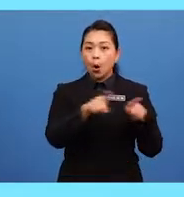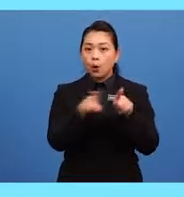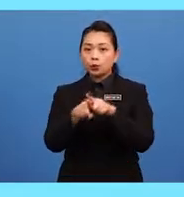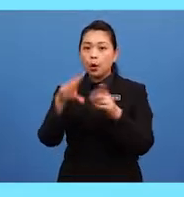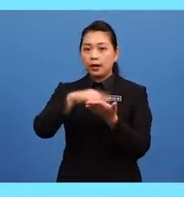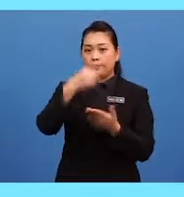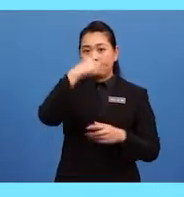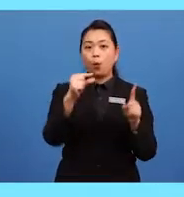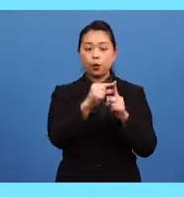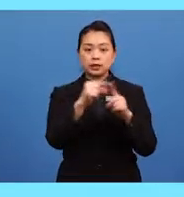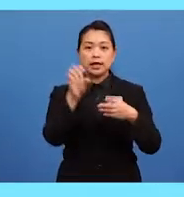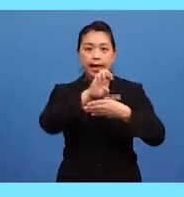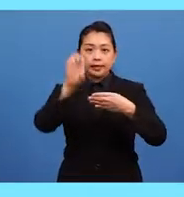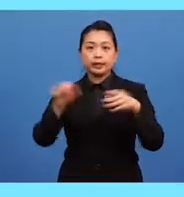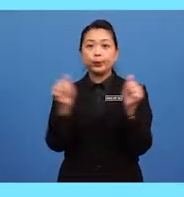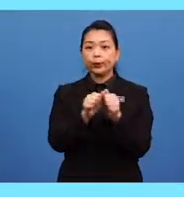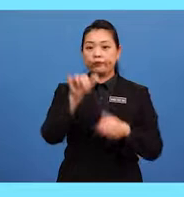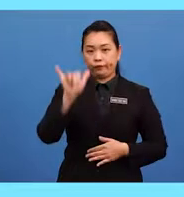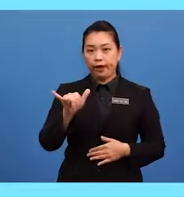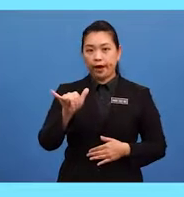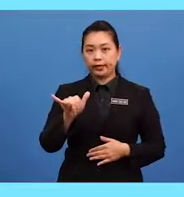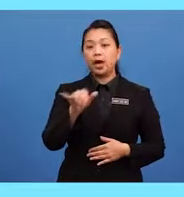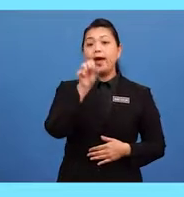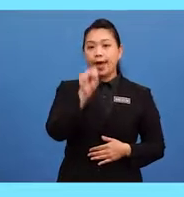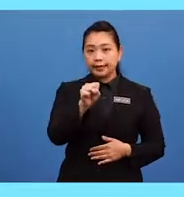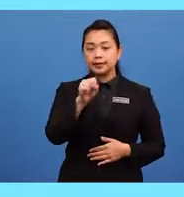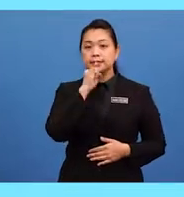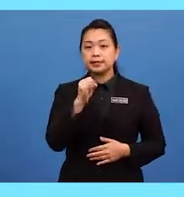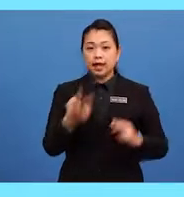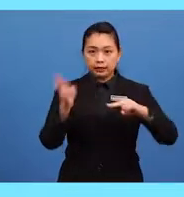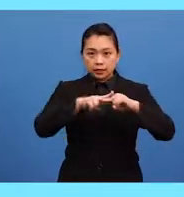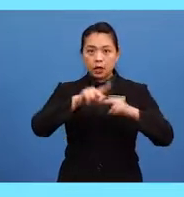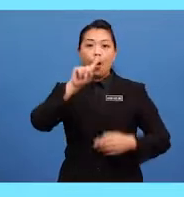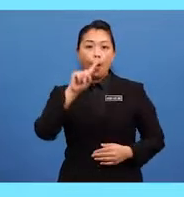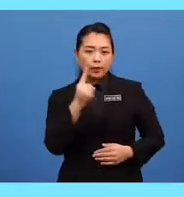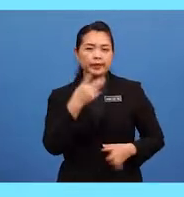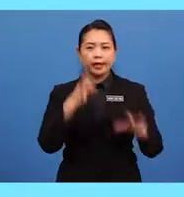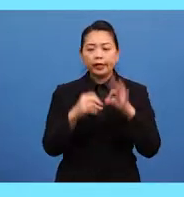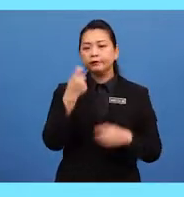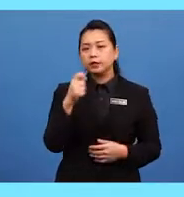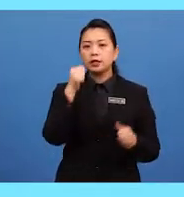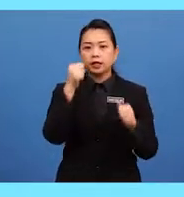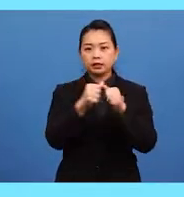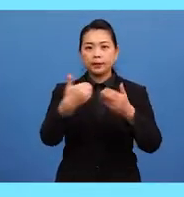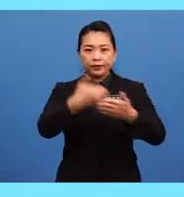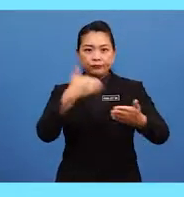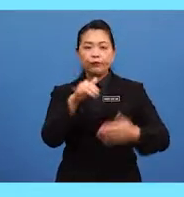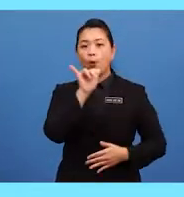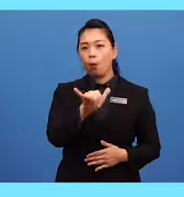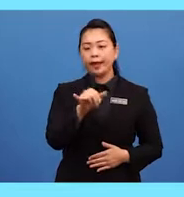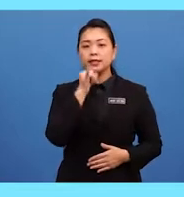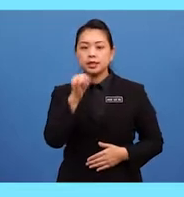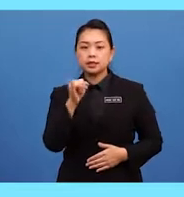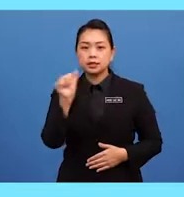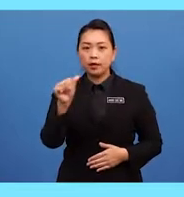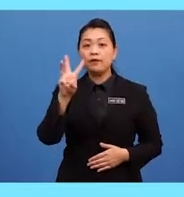ending with Y, S is added. Only if the letter B for